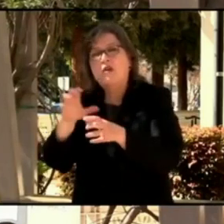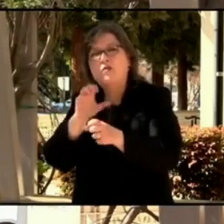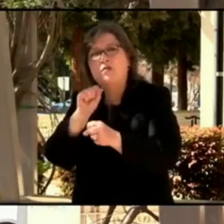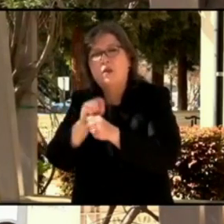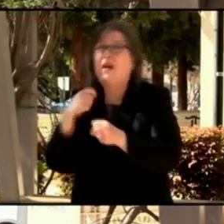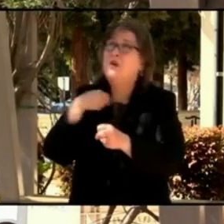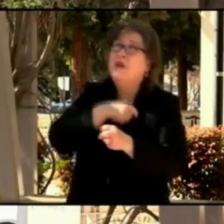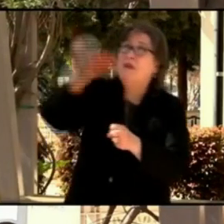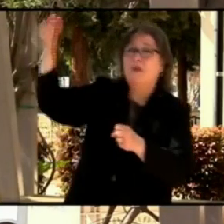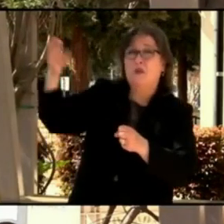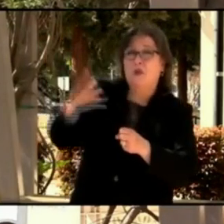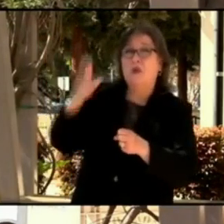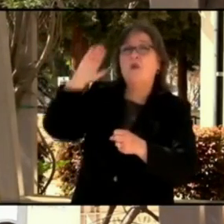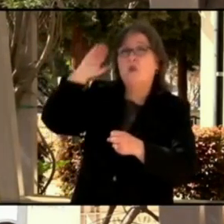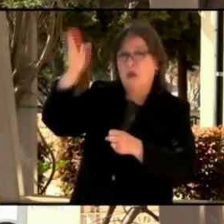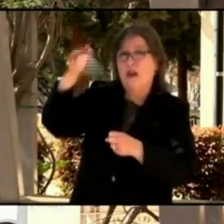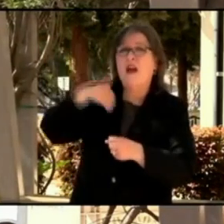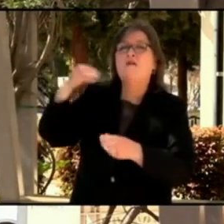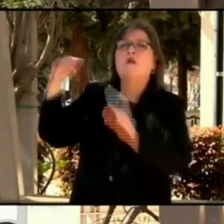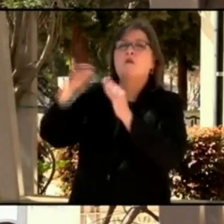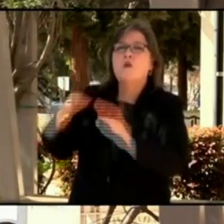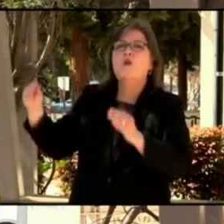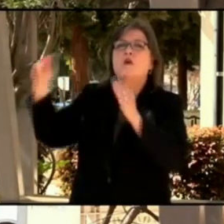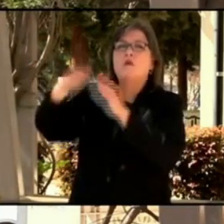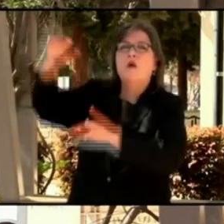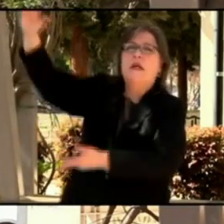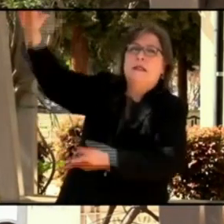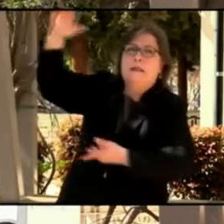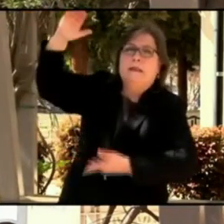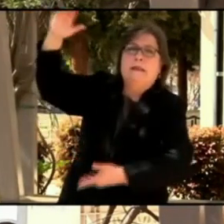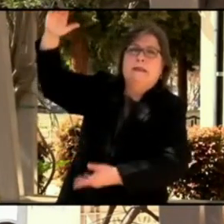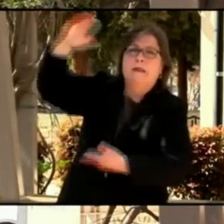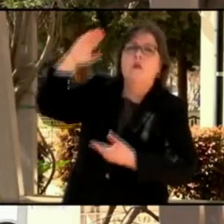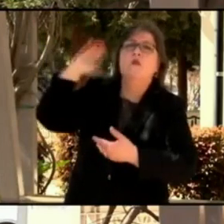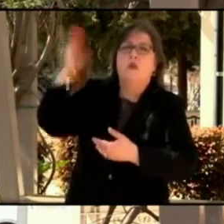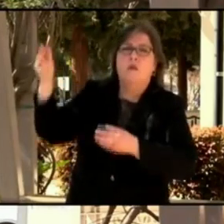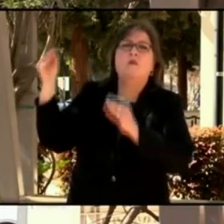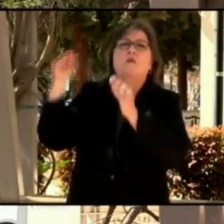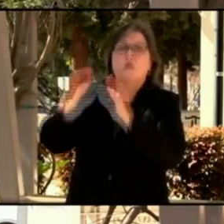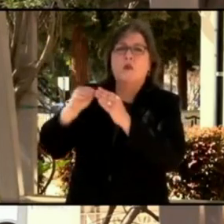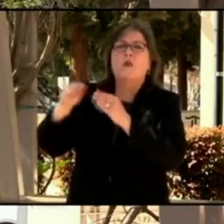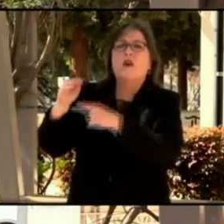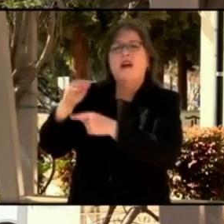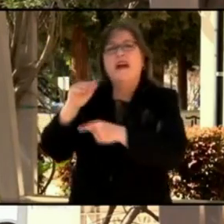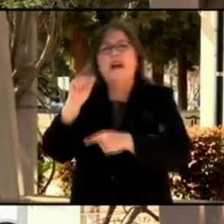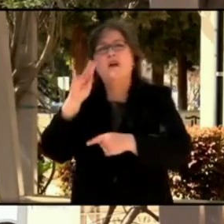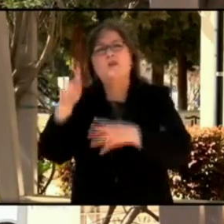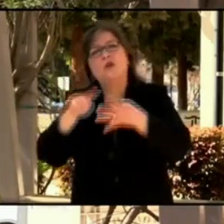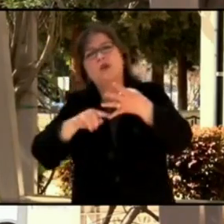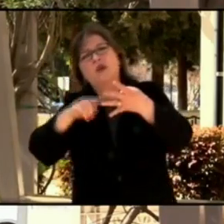by the middle or end of April and well into May for short. Thank you.